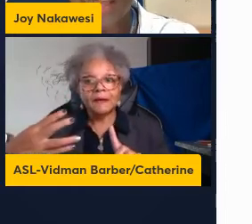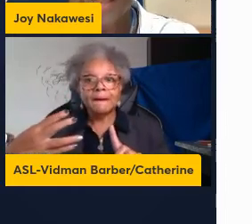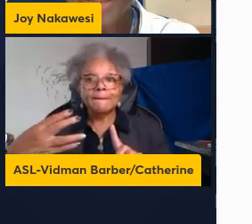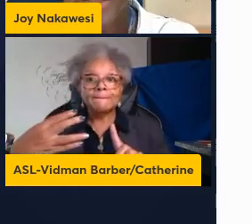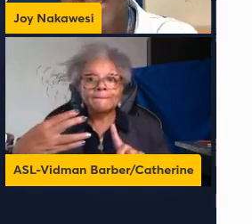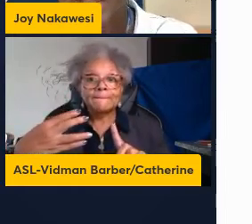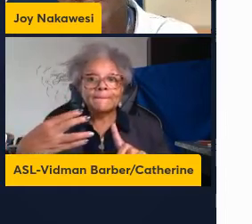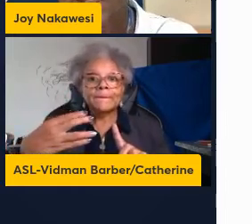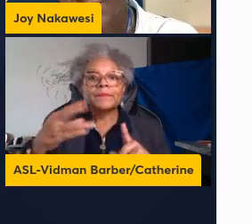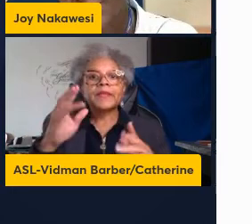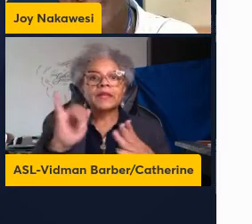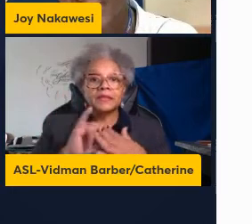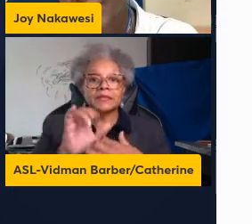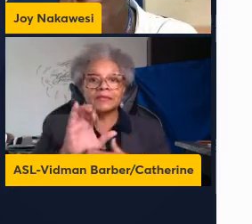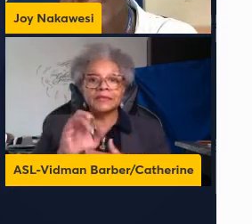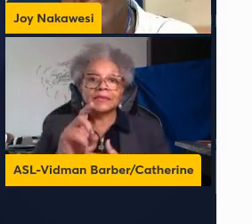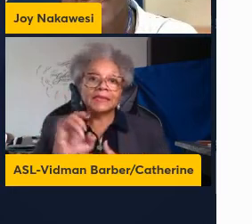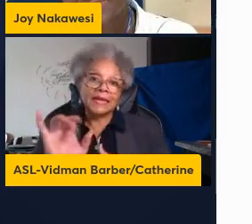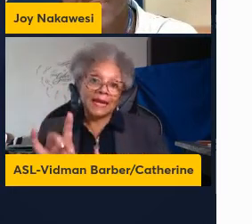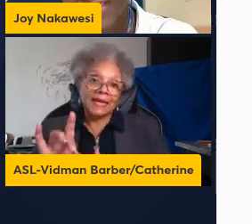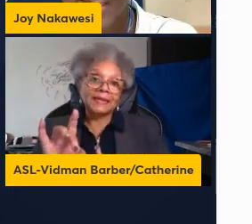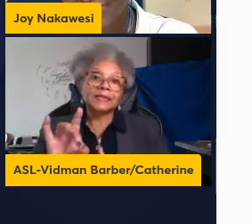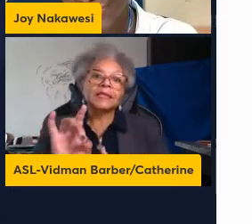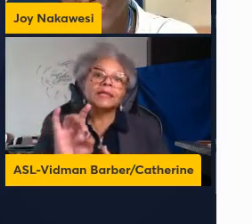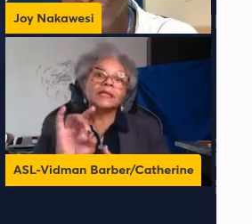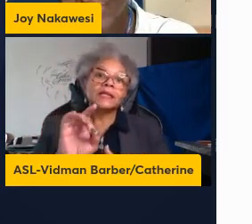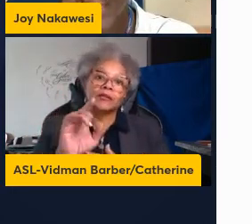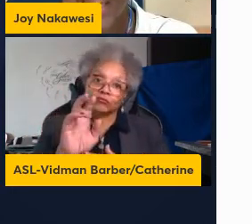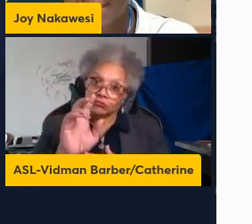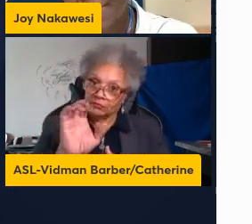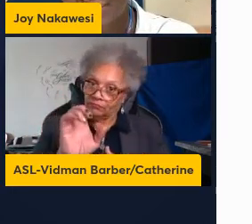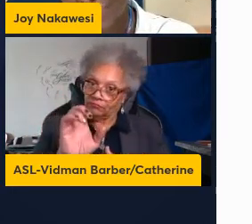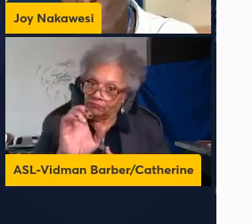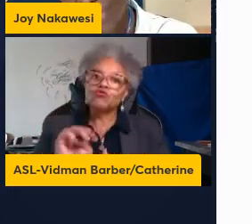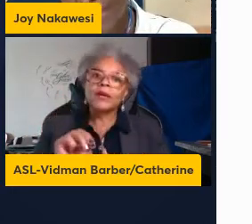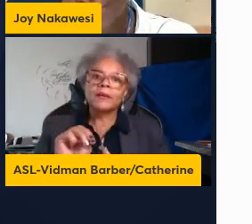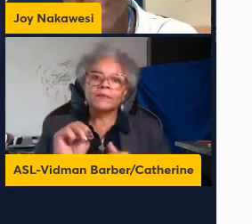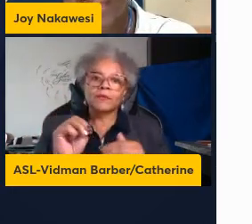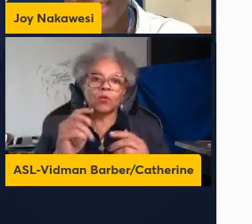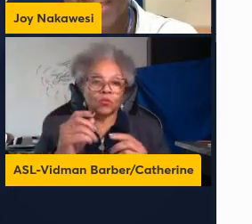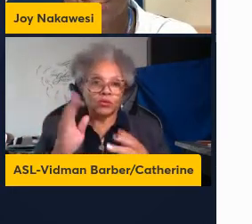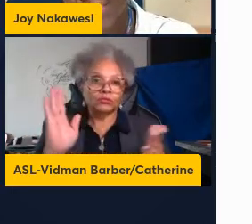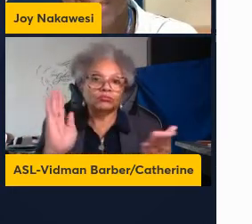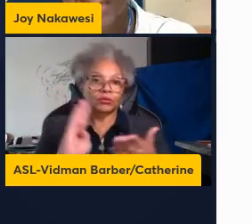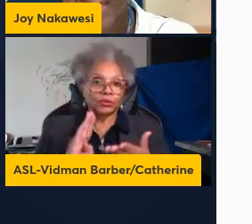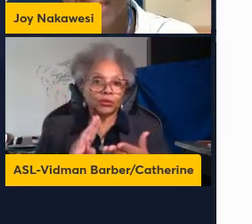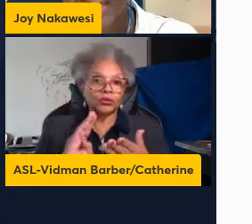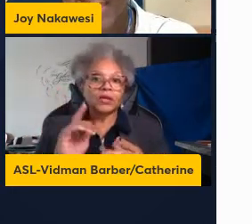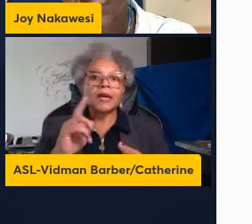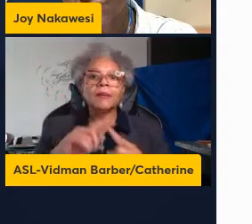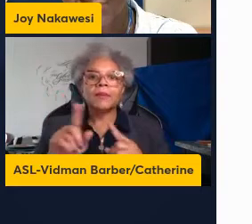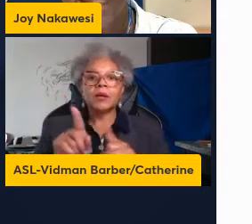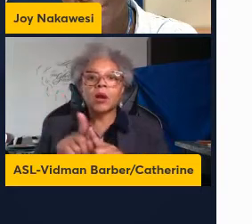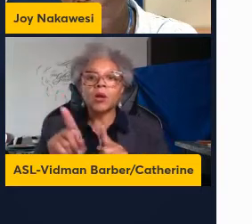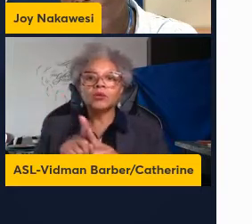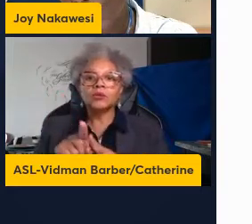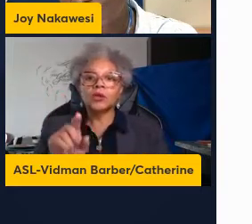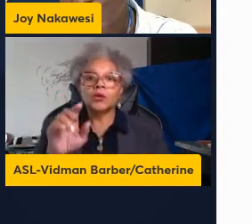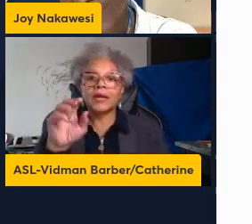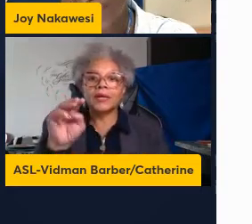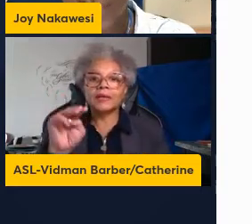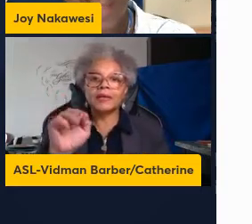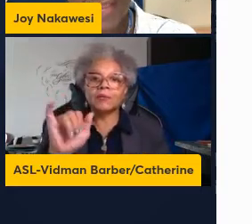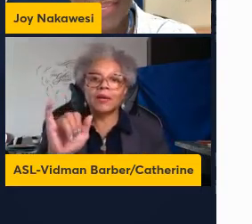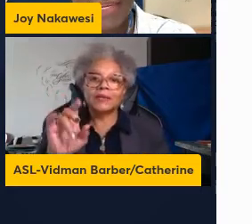the CD8 TREM cells were significantly reduced in the MAVS knockout the MYD88 TREM double